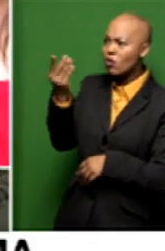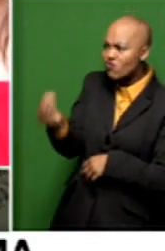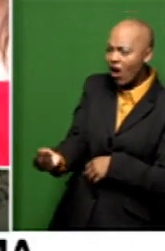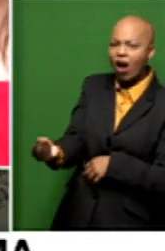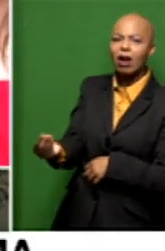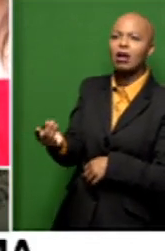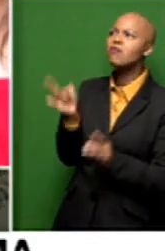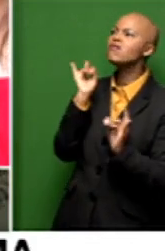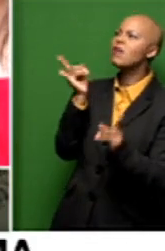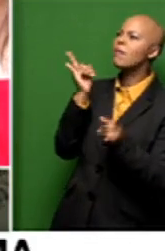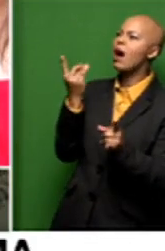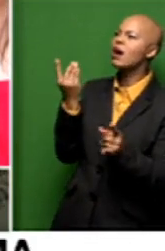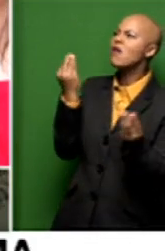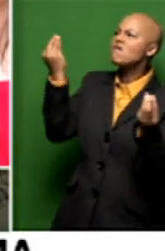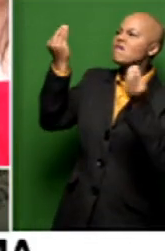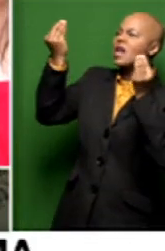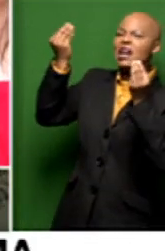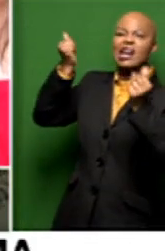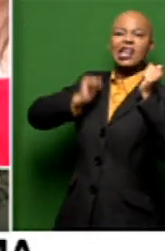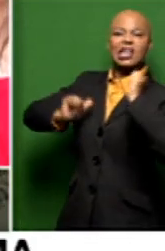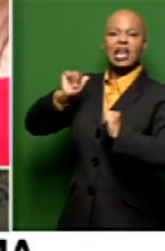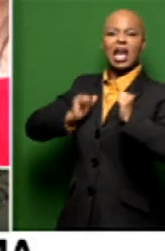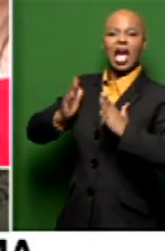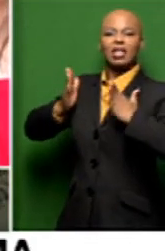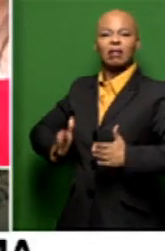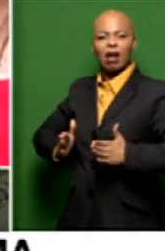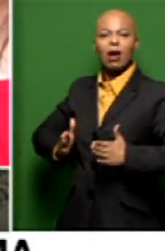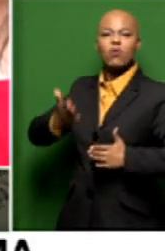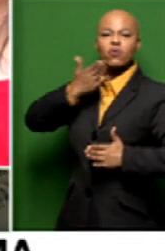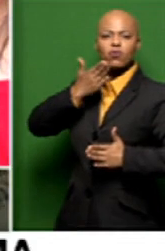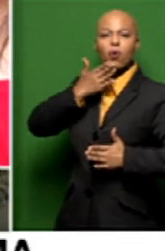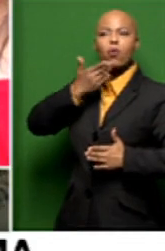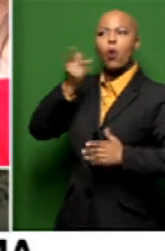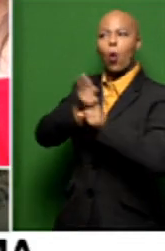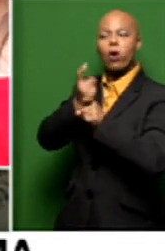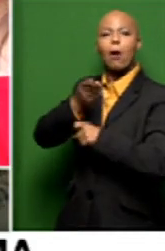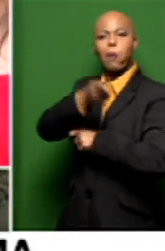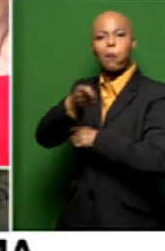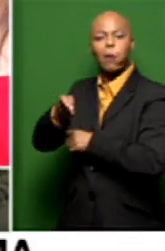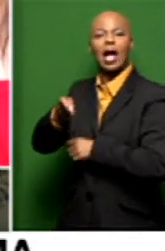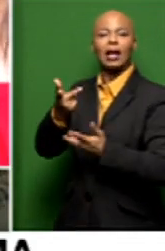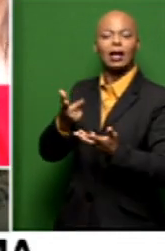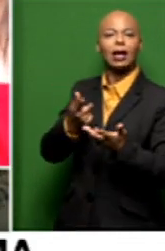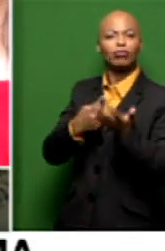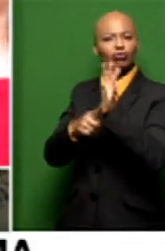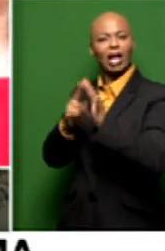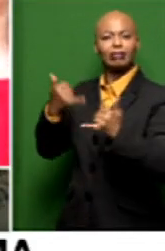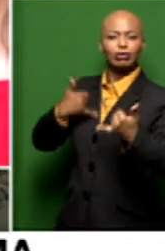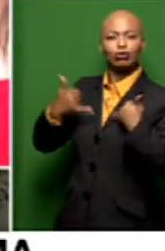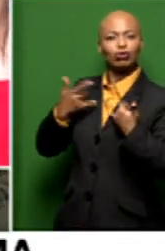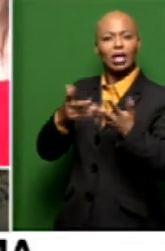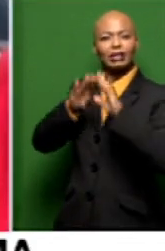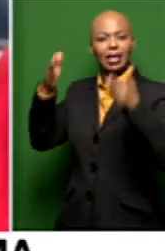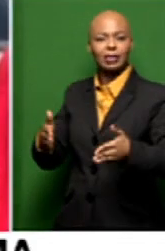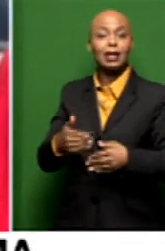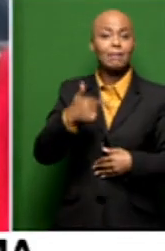then. And who were these iconic actors that were gracing this stage? So, I was there from around